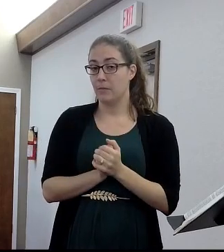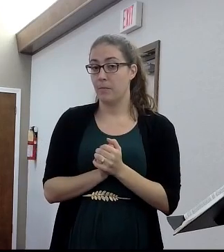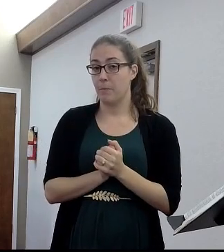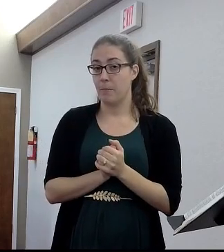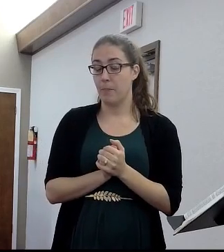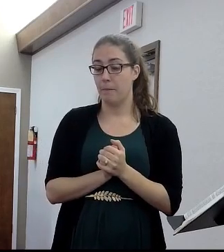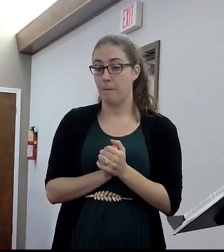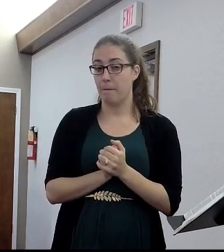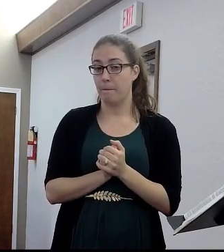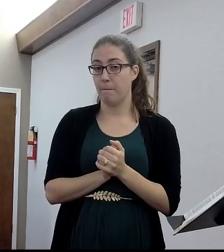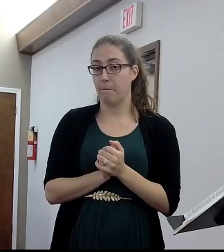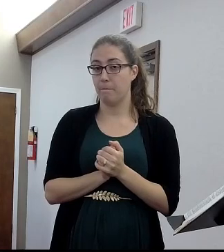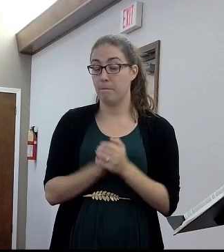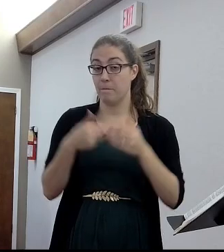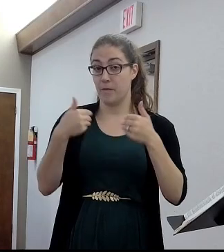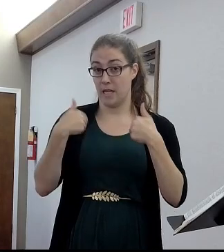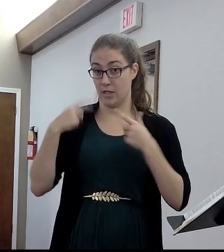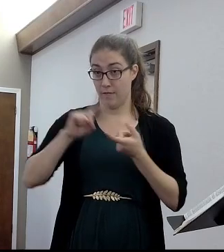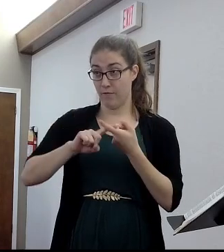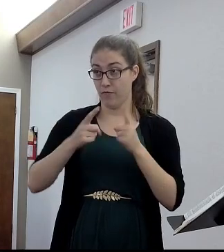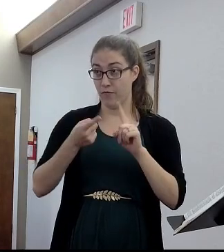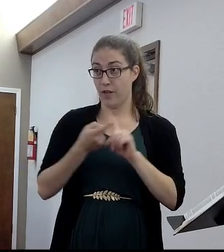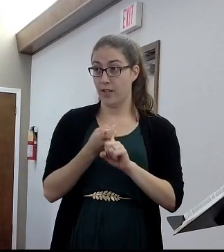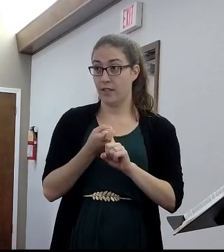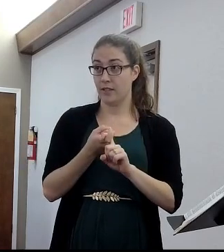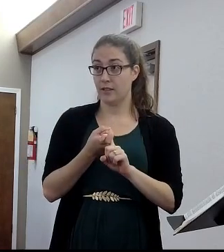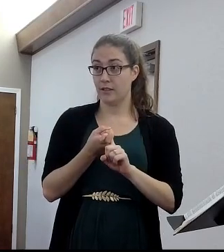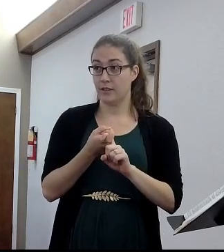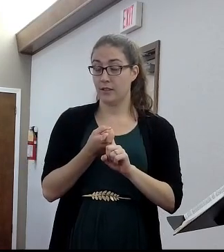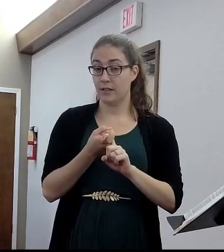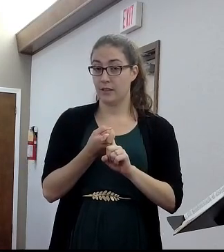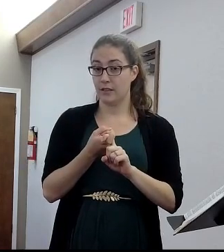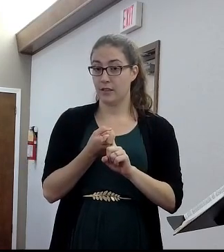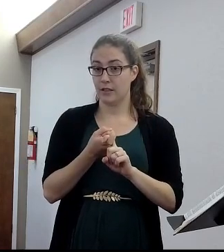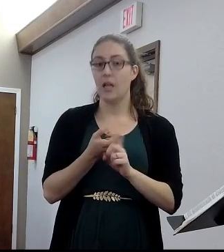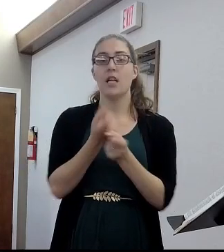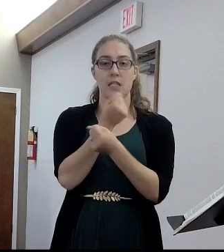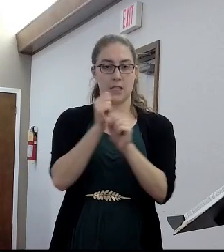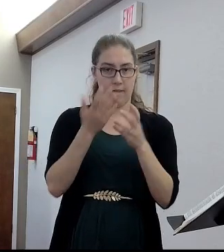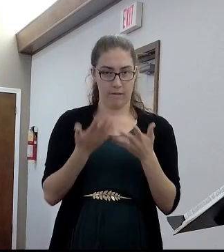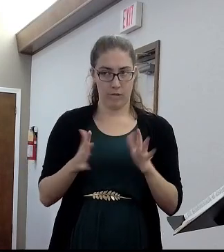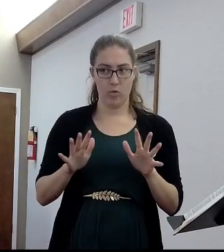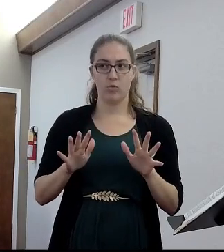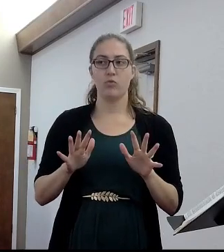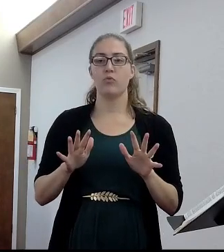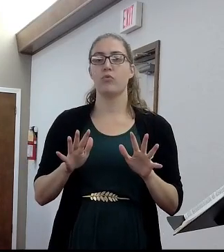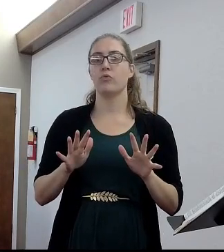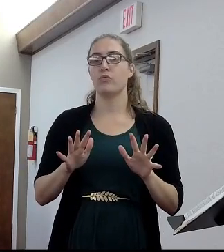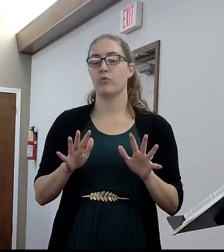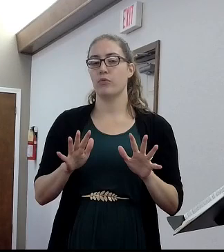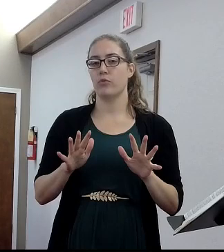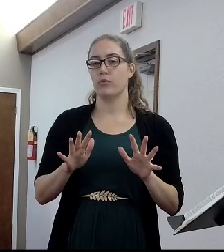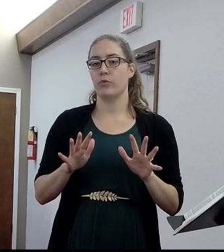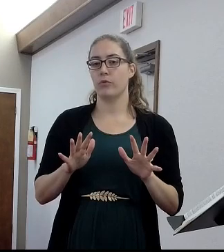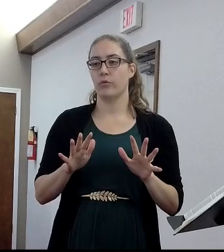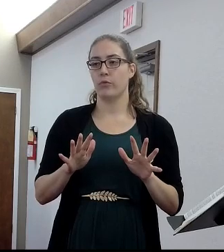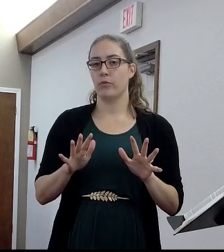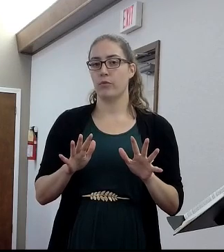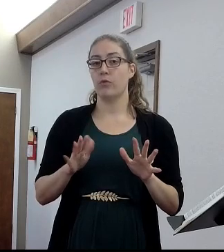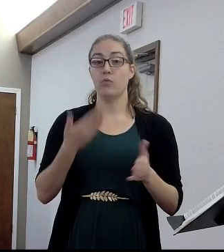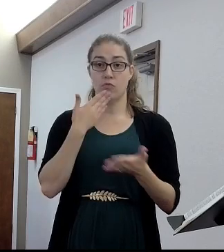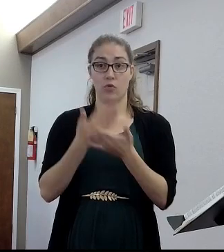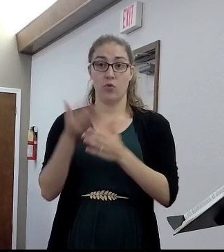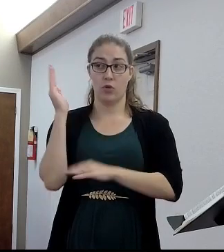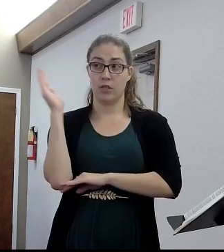and he has a friend, that has been saved, and good testimony, and he